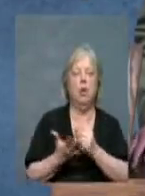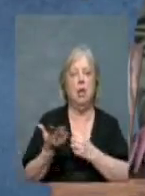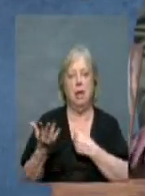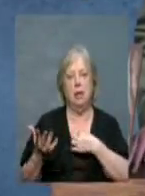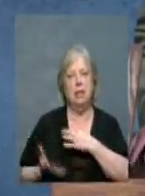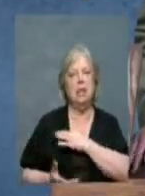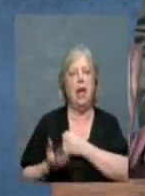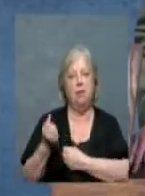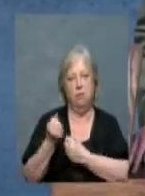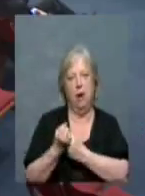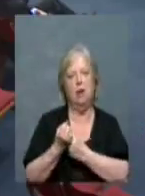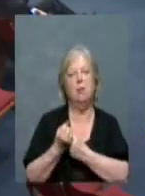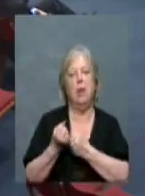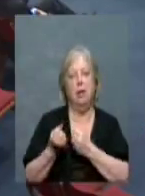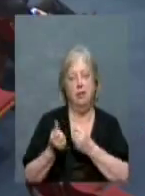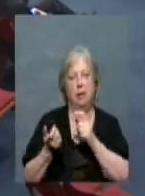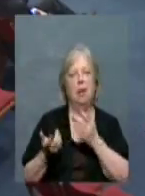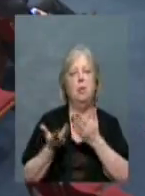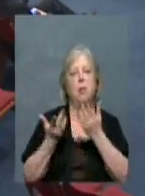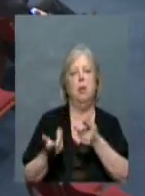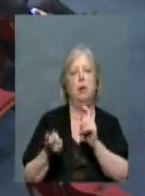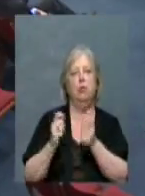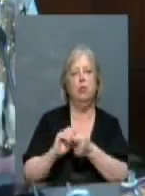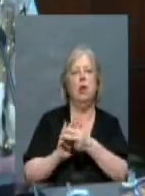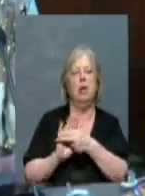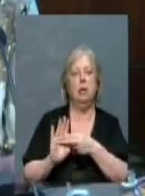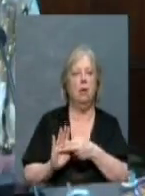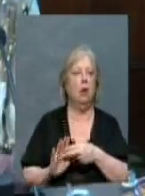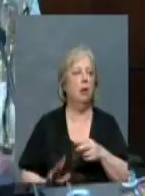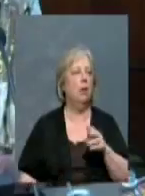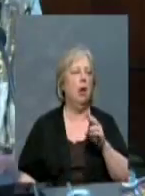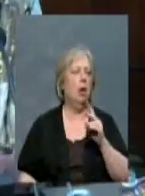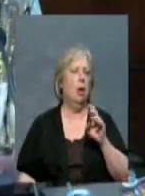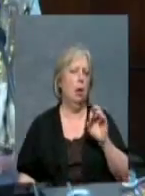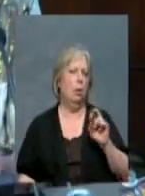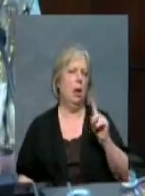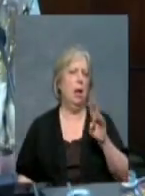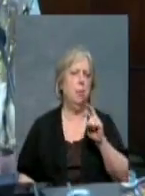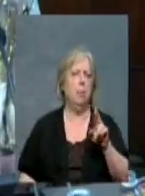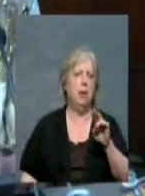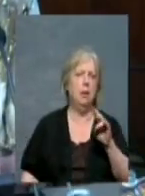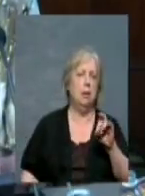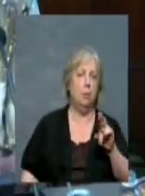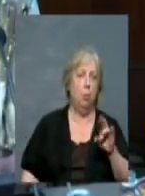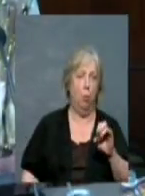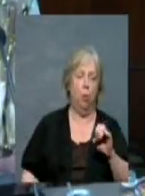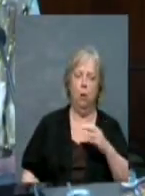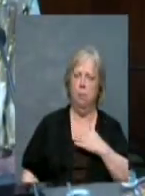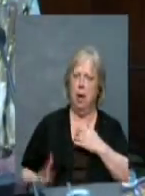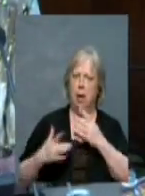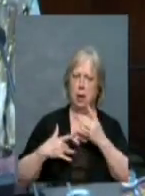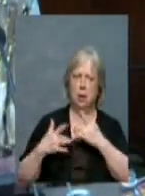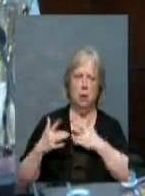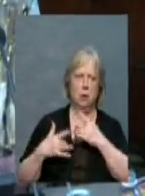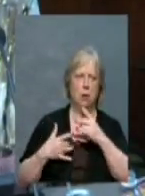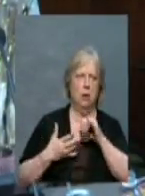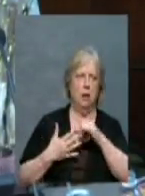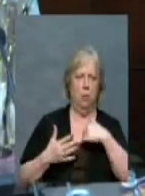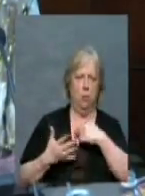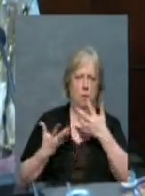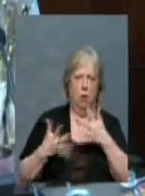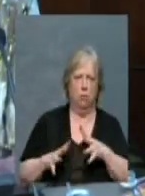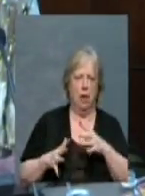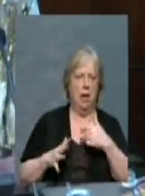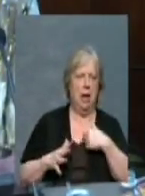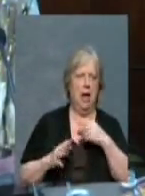of the proposed rezoning. Okay. Mr. Moore and my fellow colleagues, my concern is that we've already had